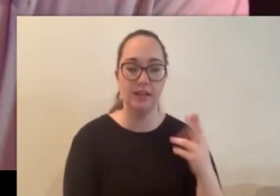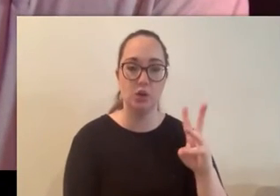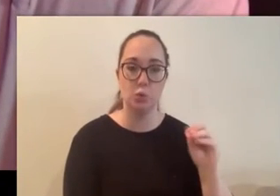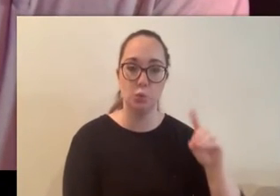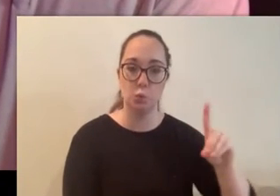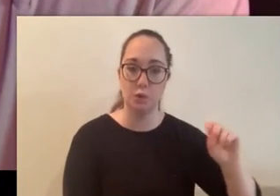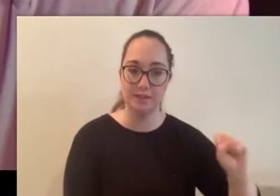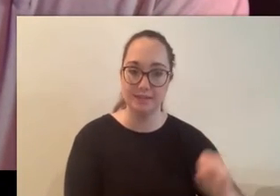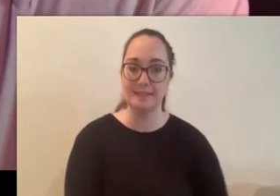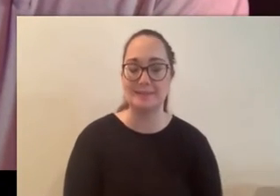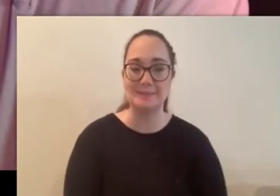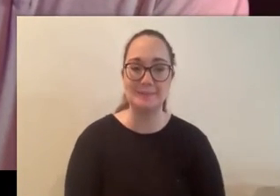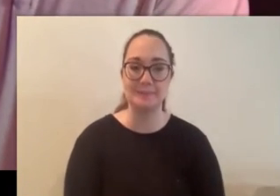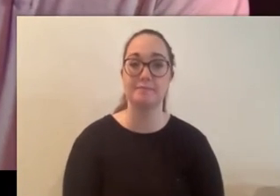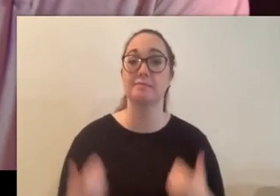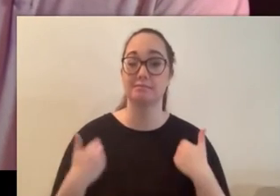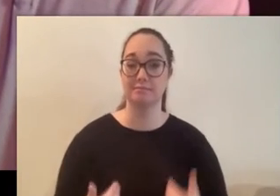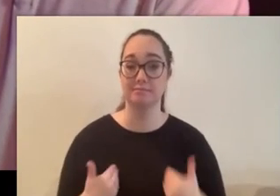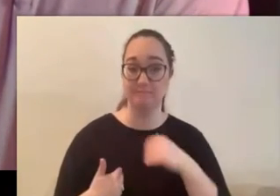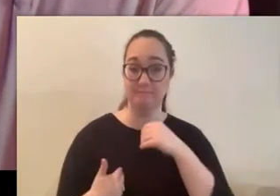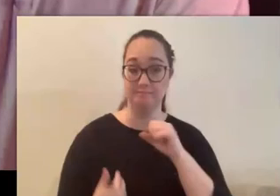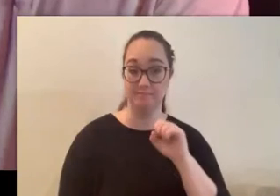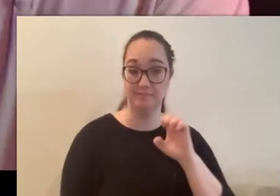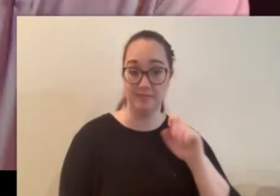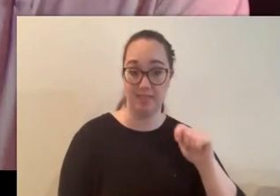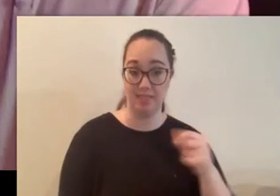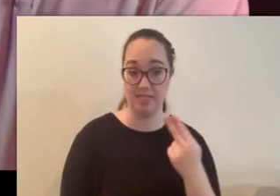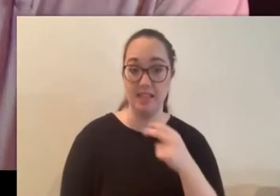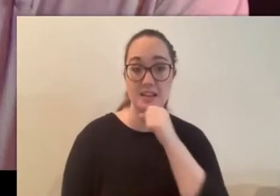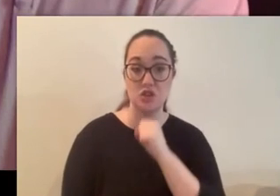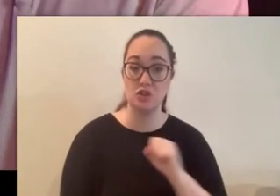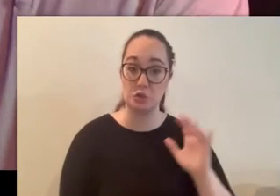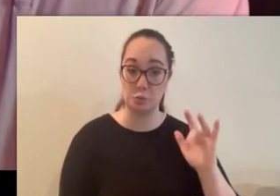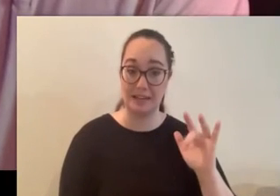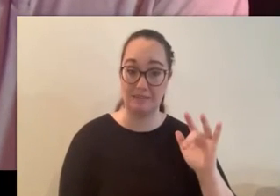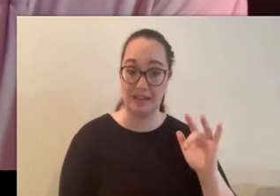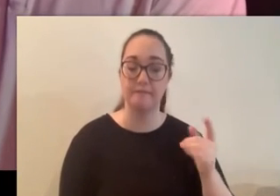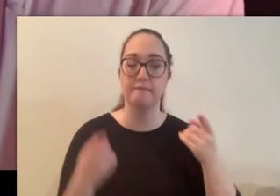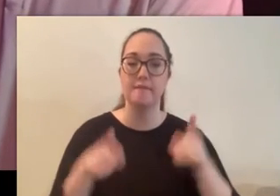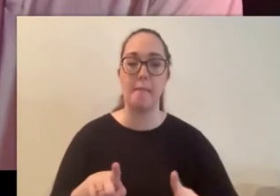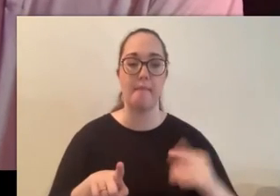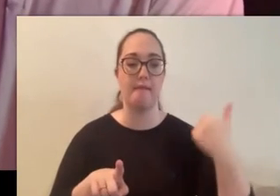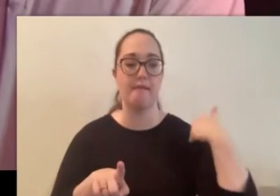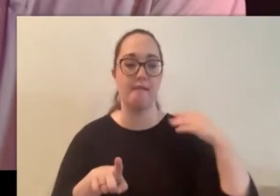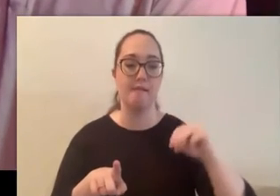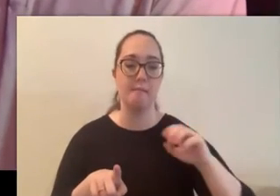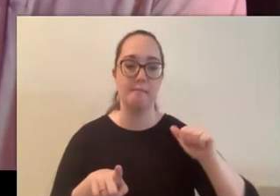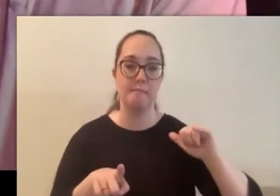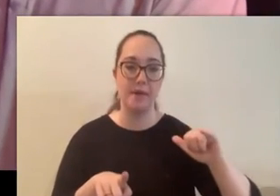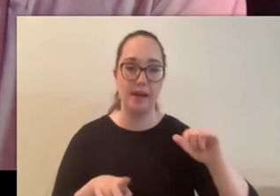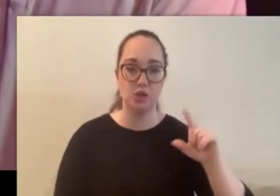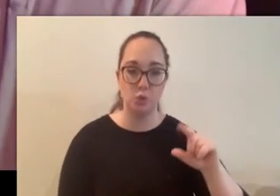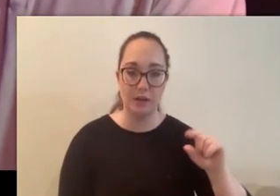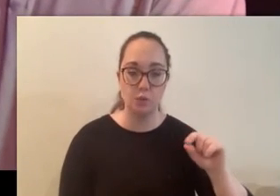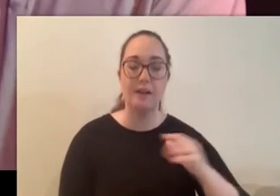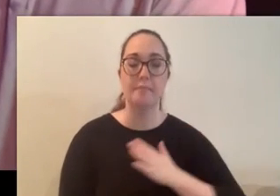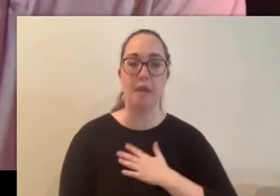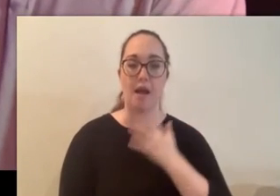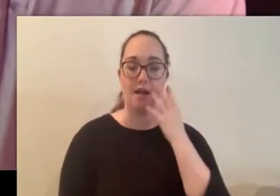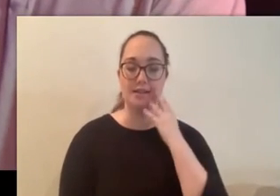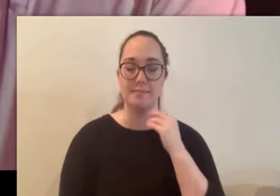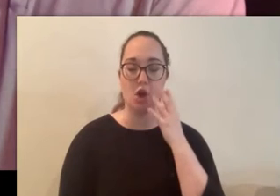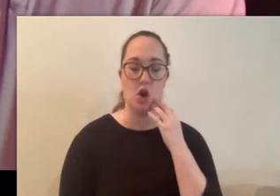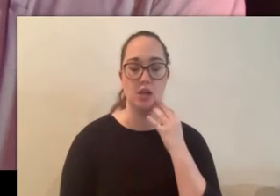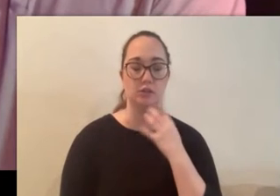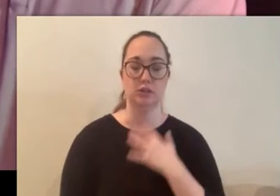my name is seth i'm 25 now and back in may of 2020 i had an experience that still gives me chills